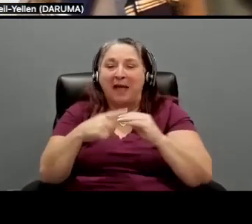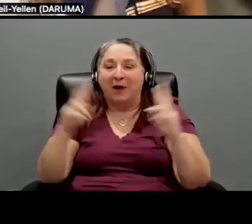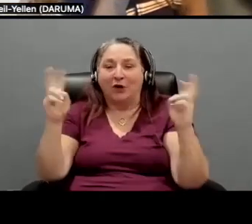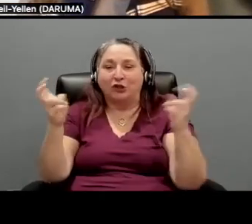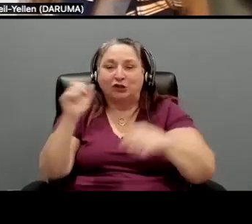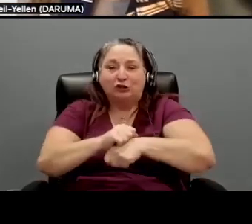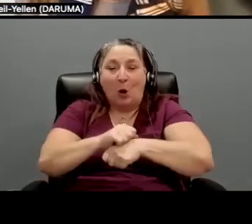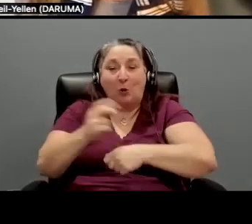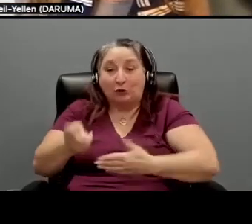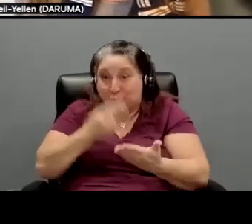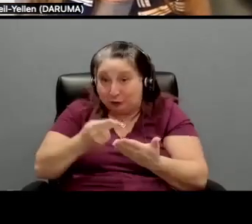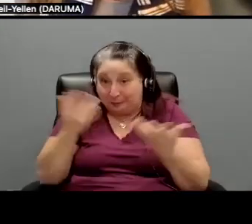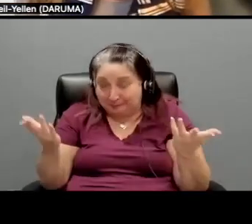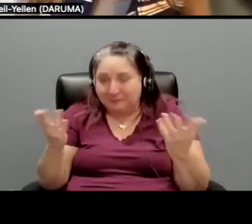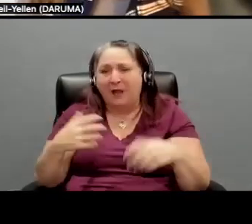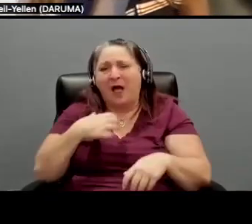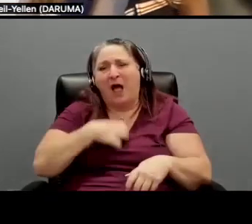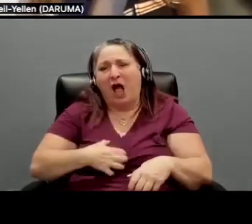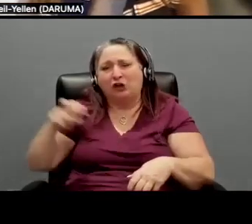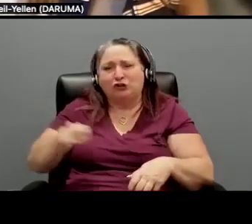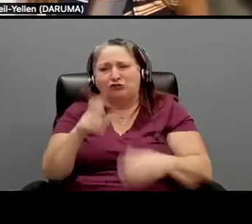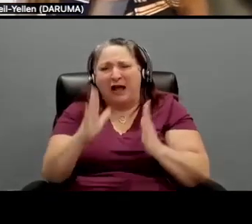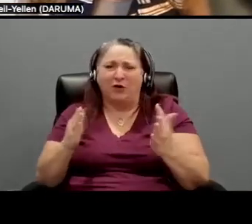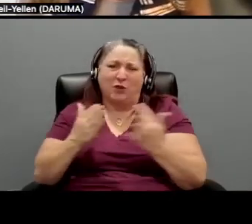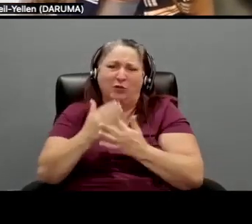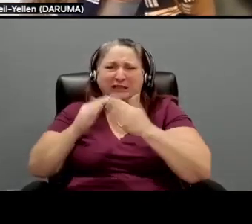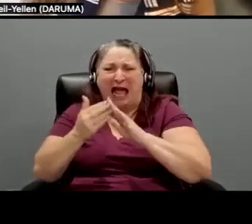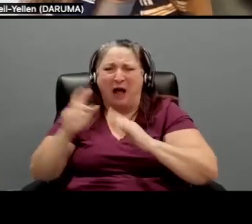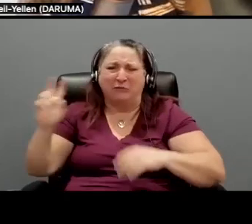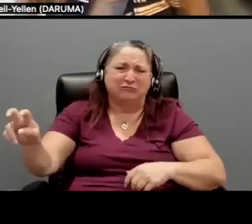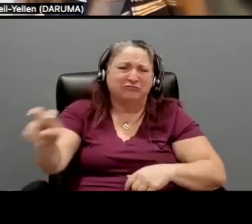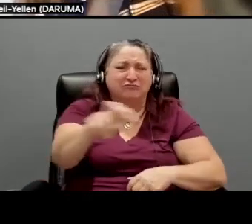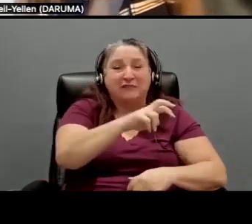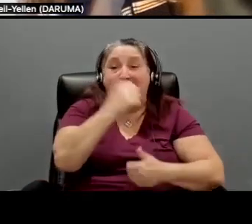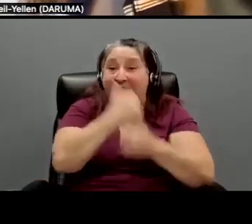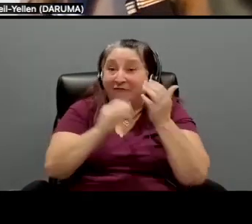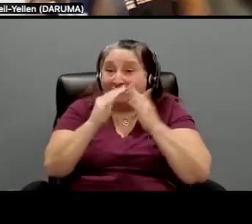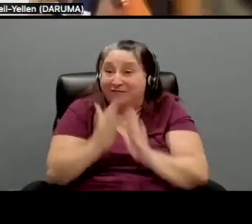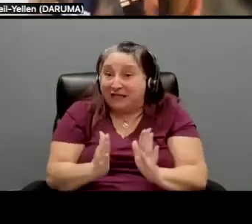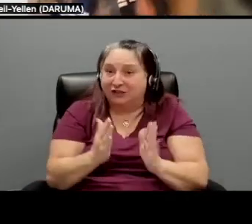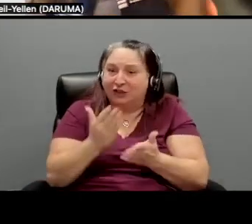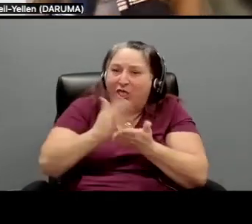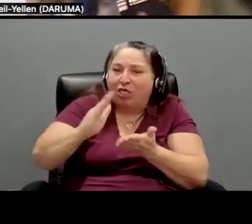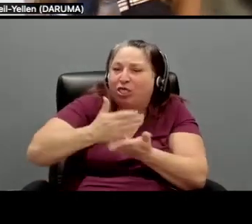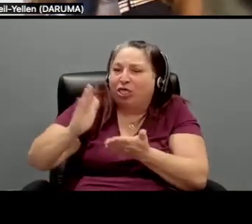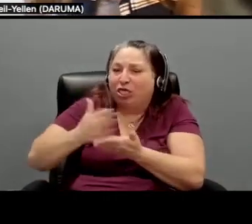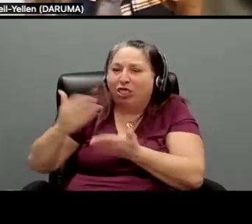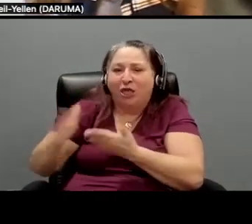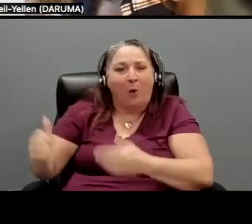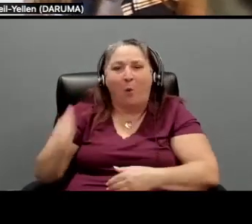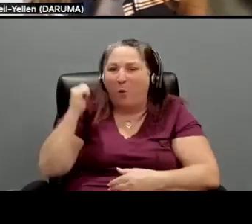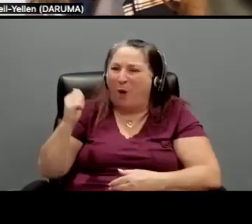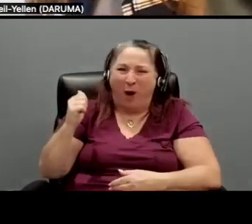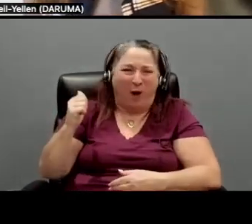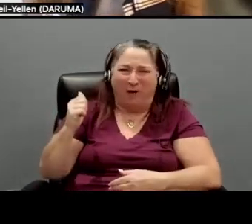hungry traveler that's going through town and he is turned away by every single villager who, who will not, you know, give him the time of